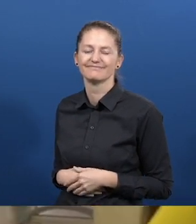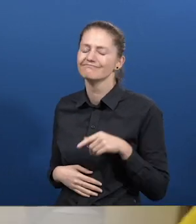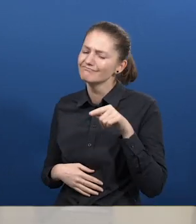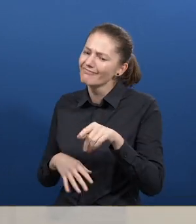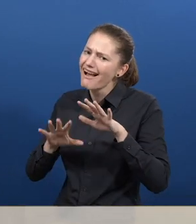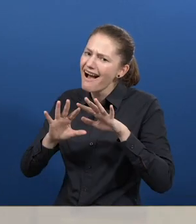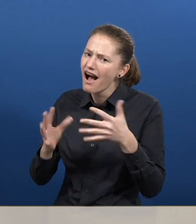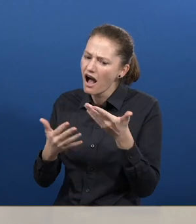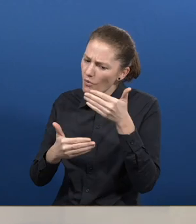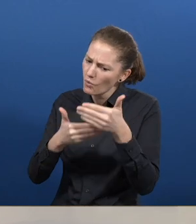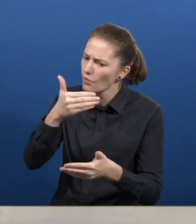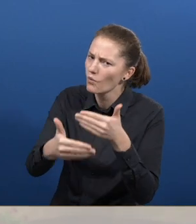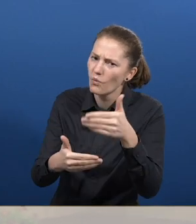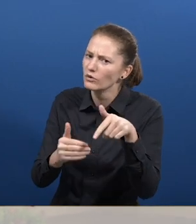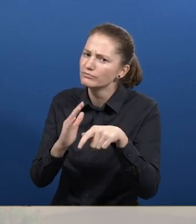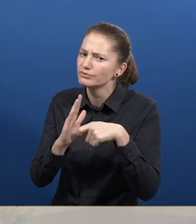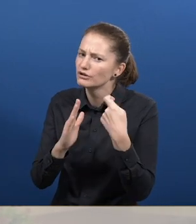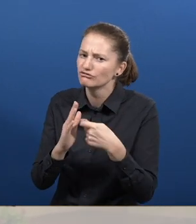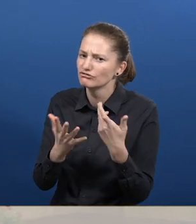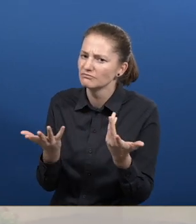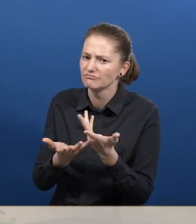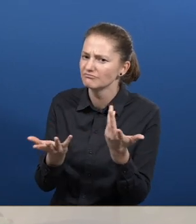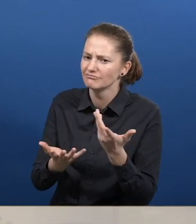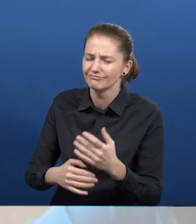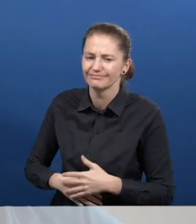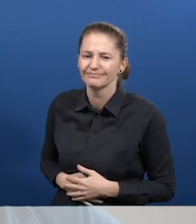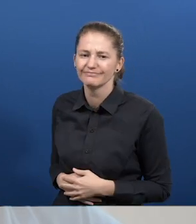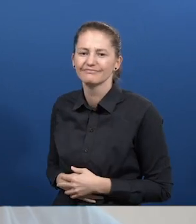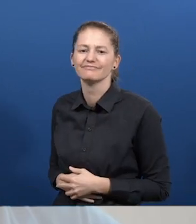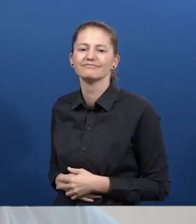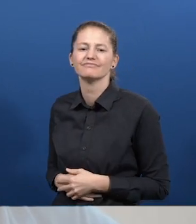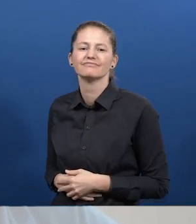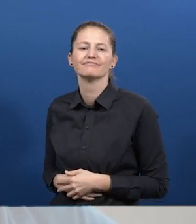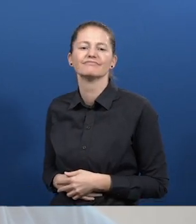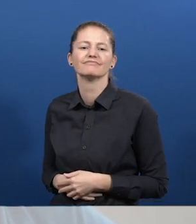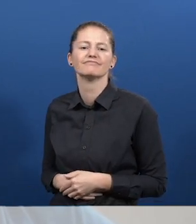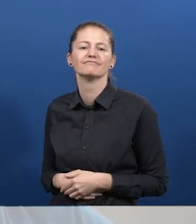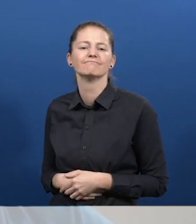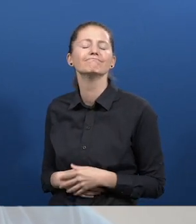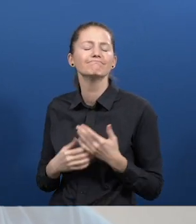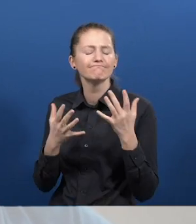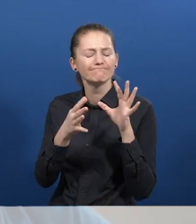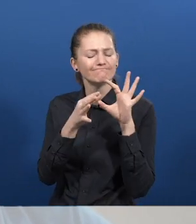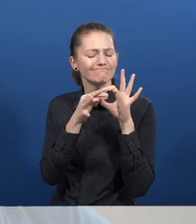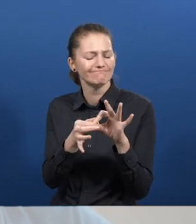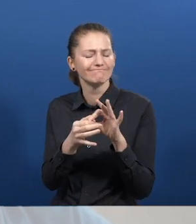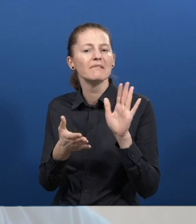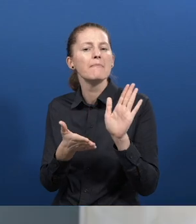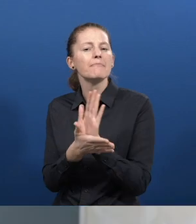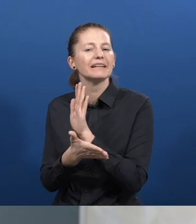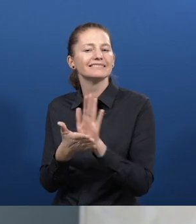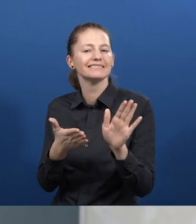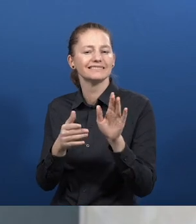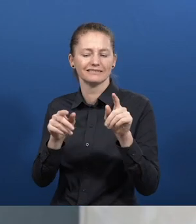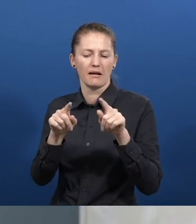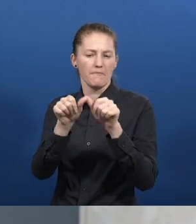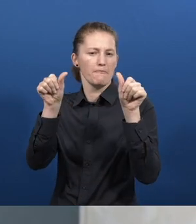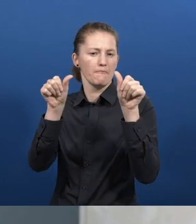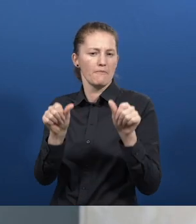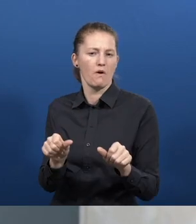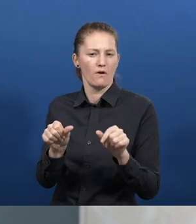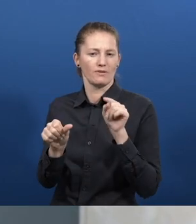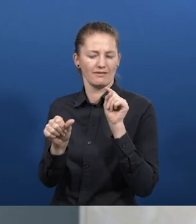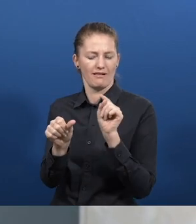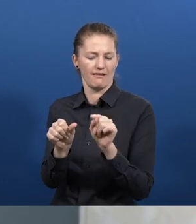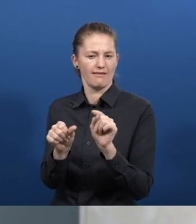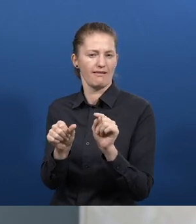How does accessible employment work? Nimul Uc, Director of Essential Personal Cambodia. Regarding the business